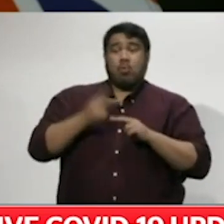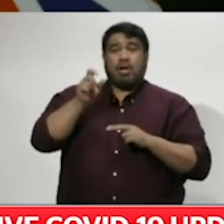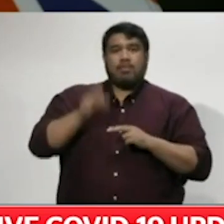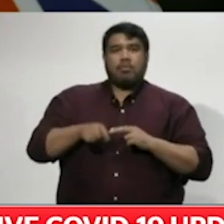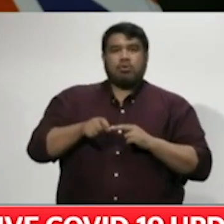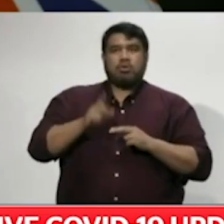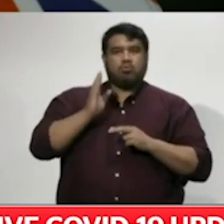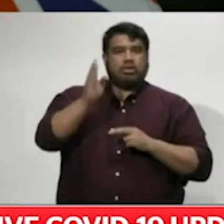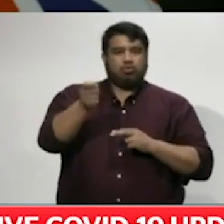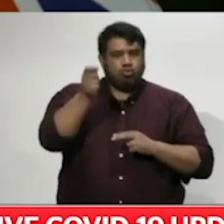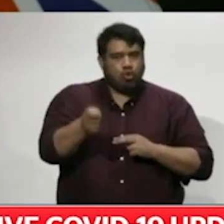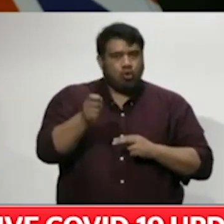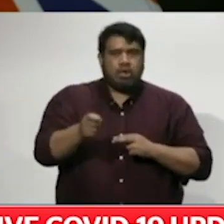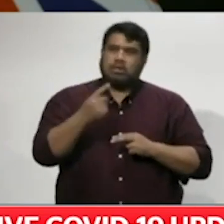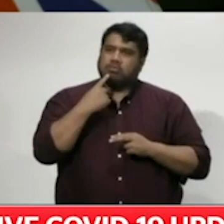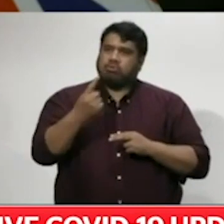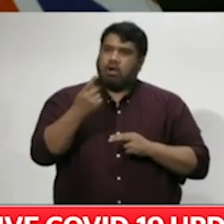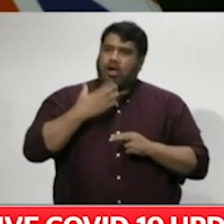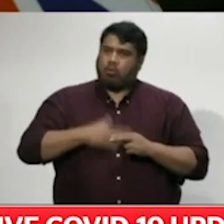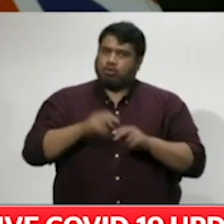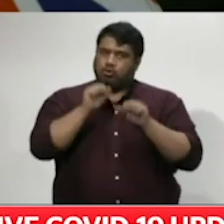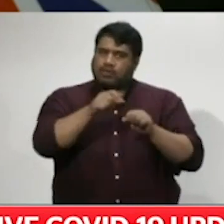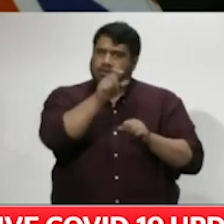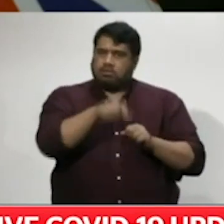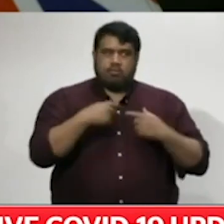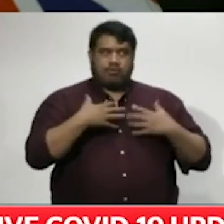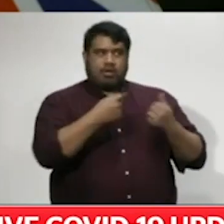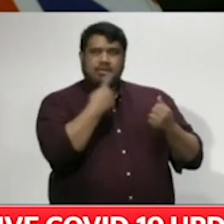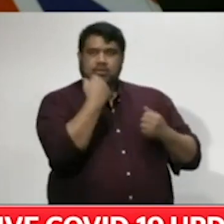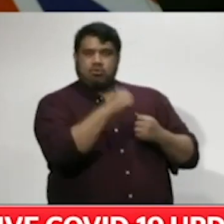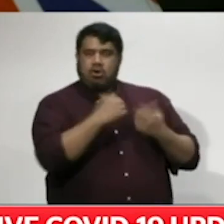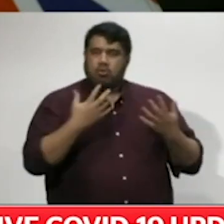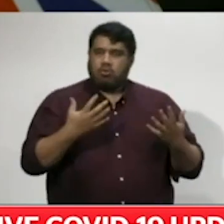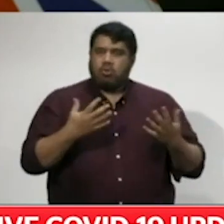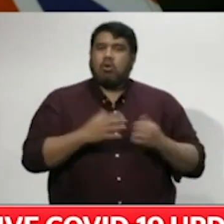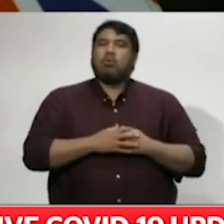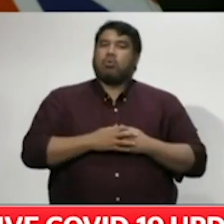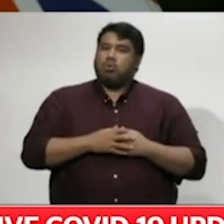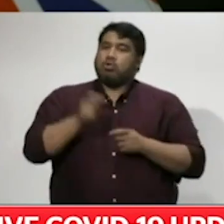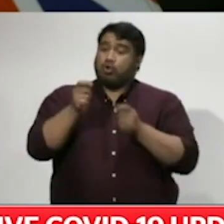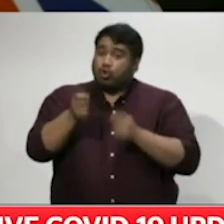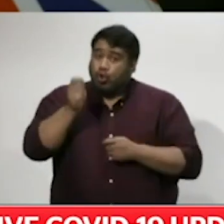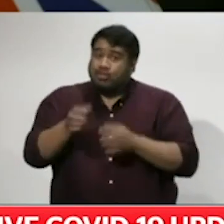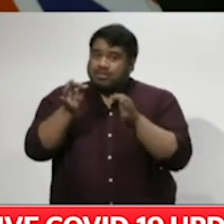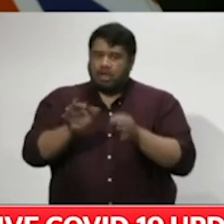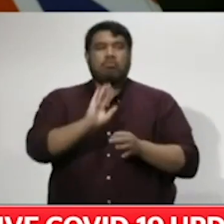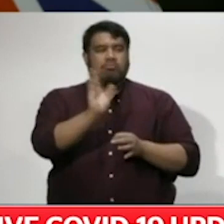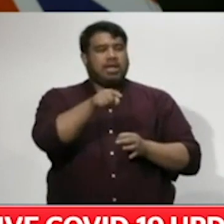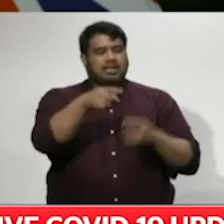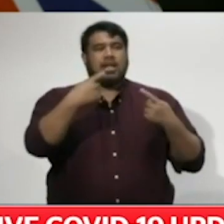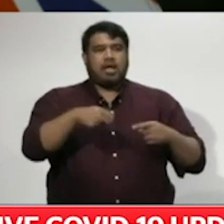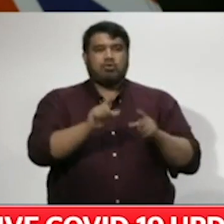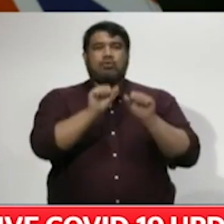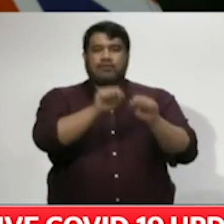organised. As a result of that judicial review, I've asked our team to review previous similar requests to ensure that they followed